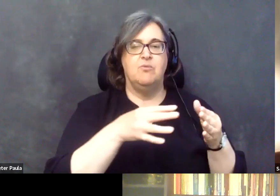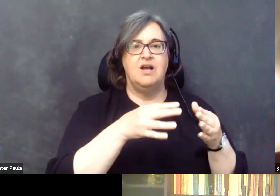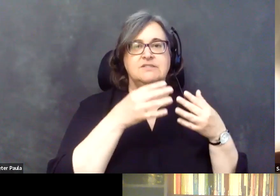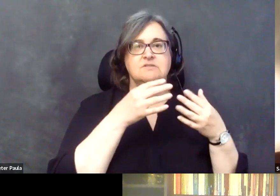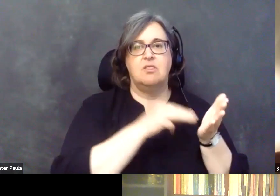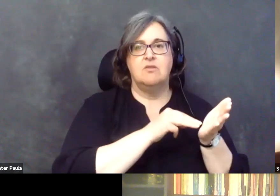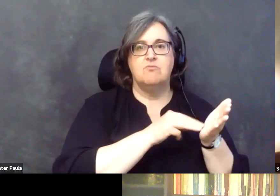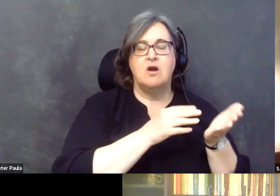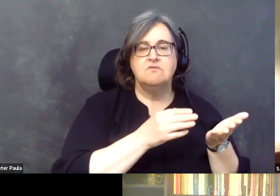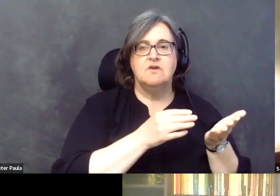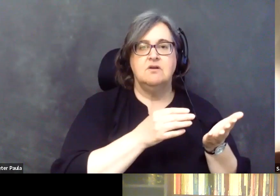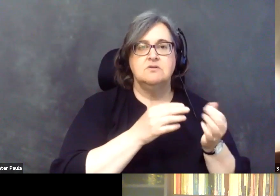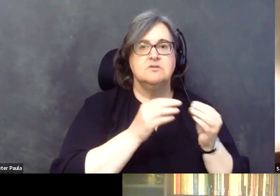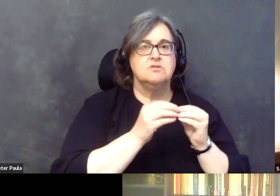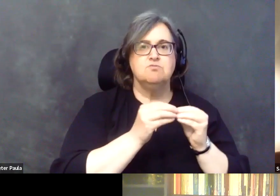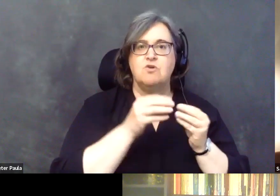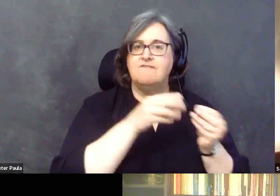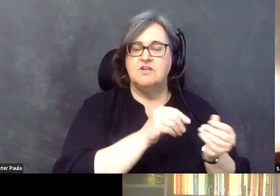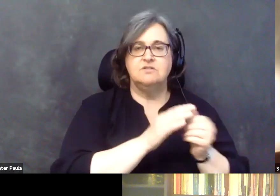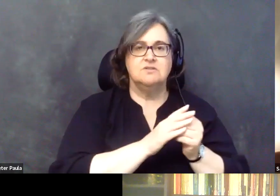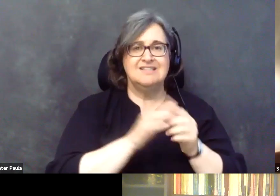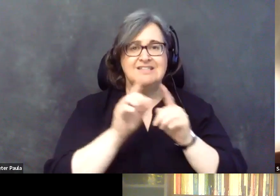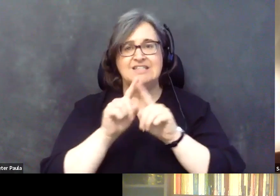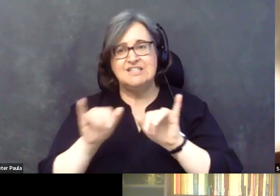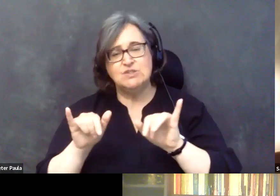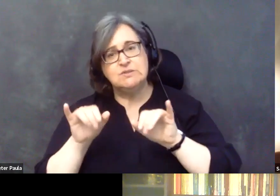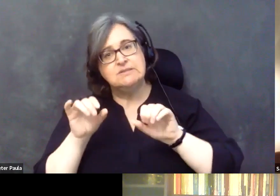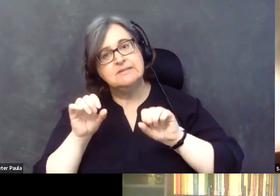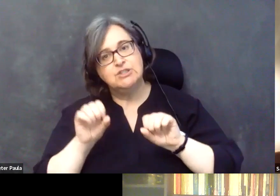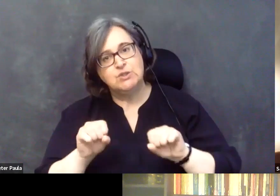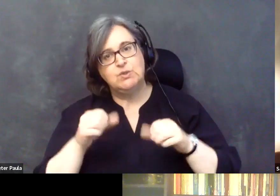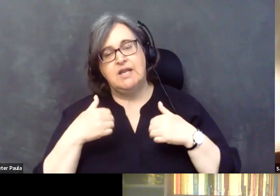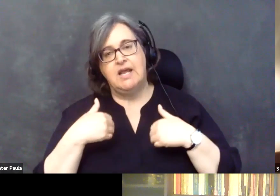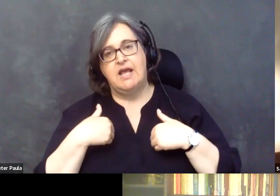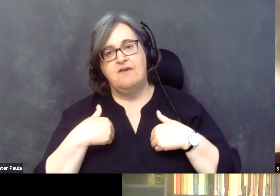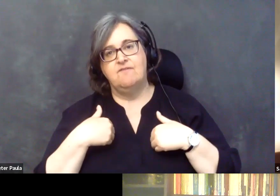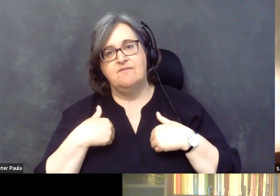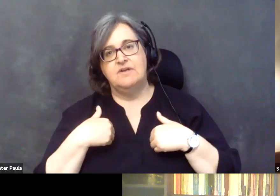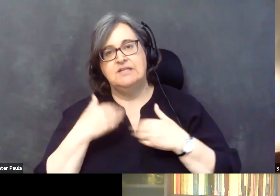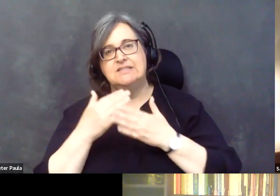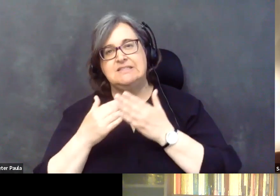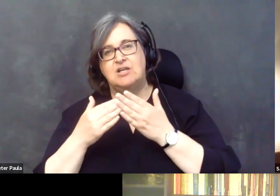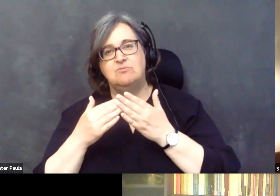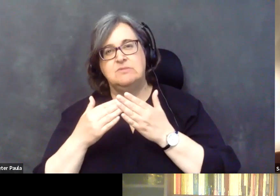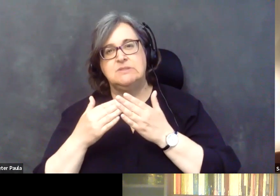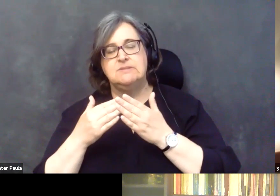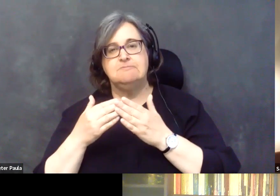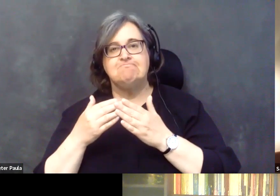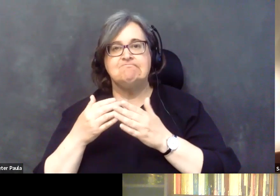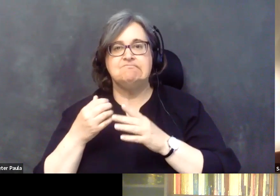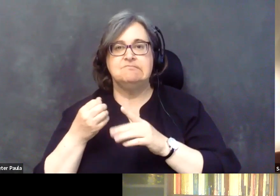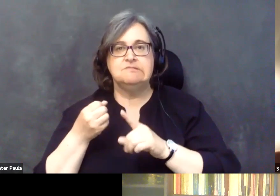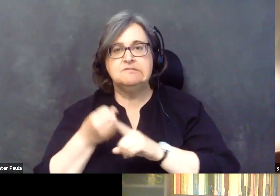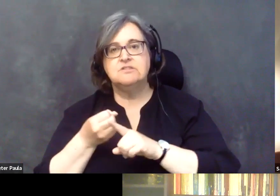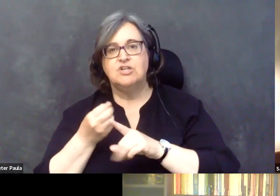Um, and then at the same time, there could be some implications to using that